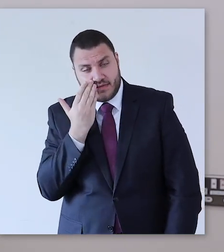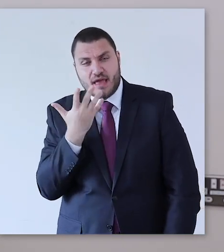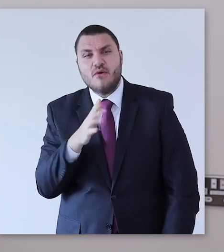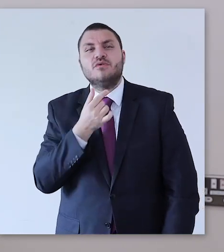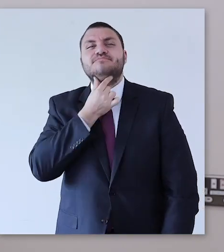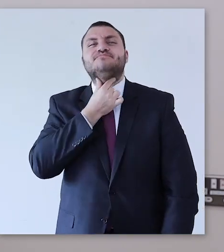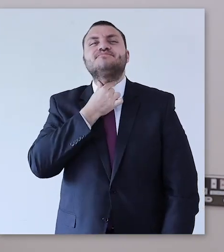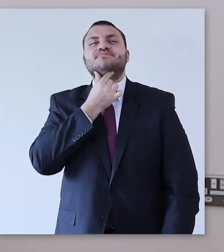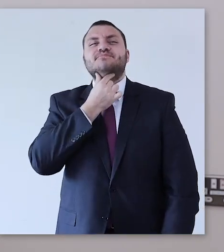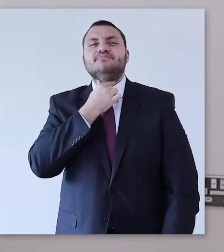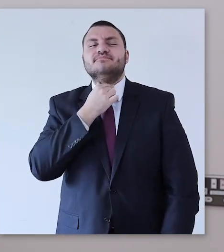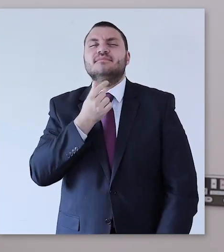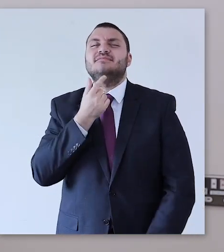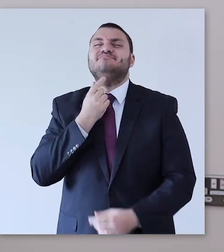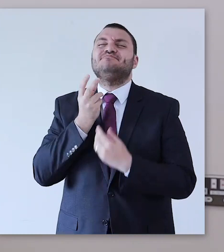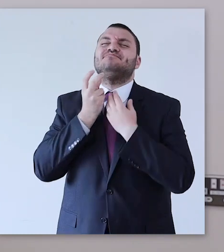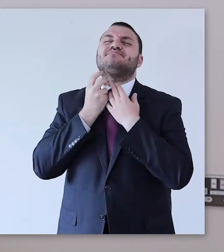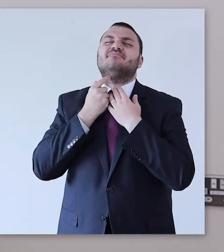remains low.